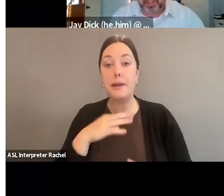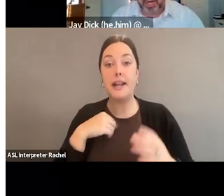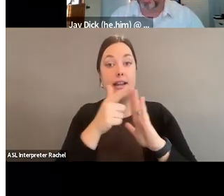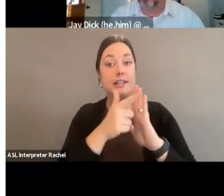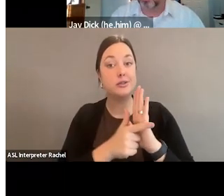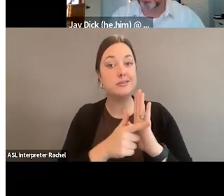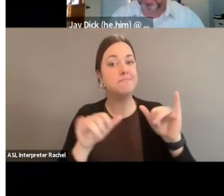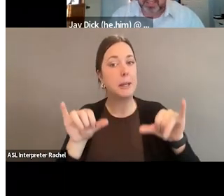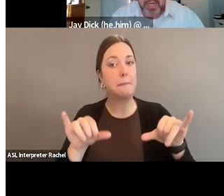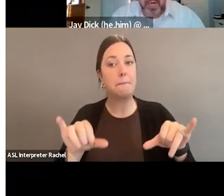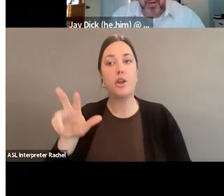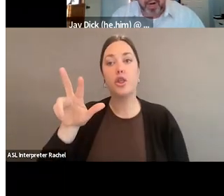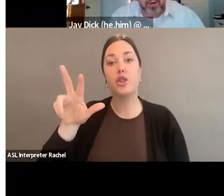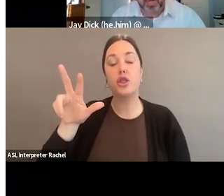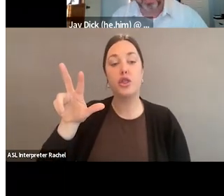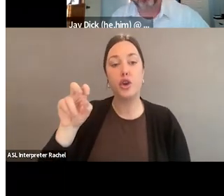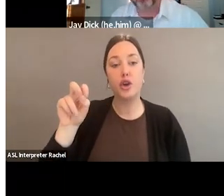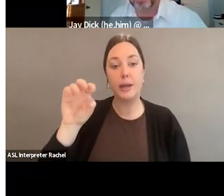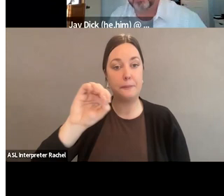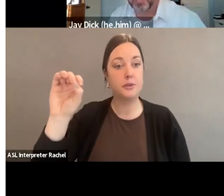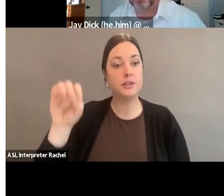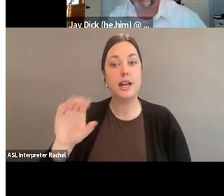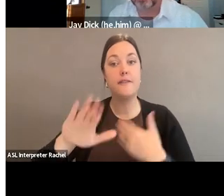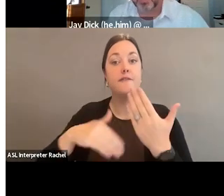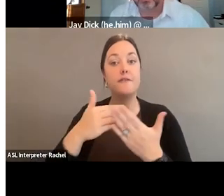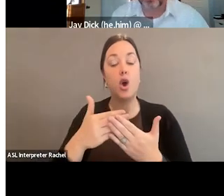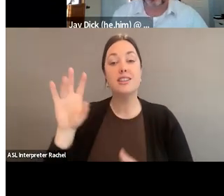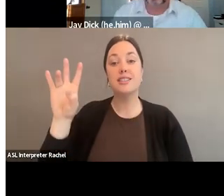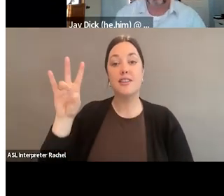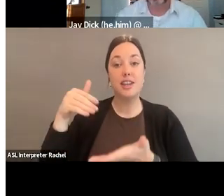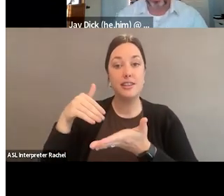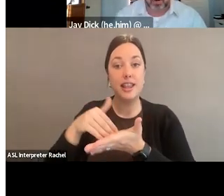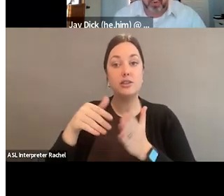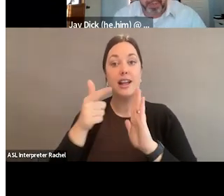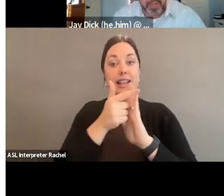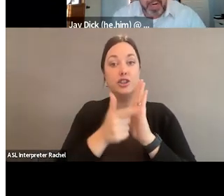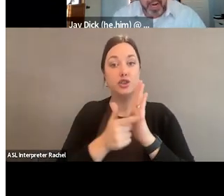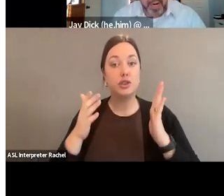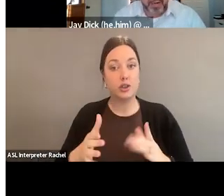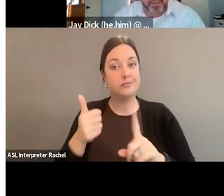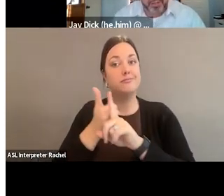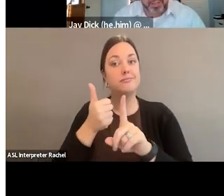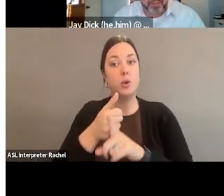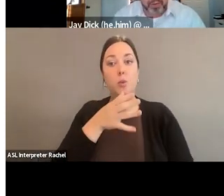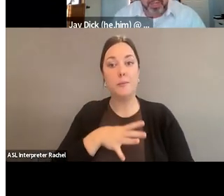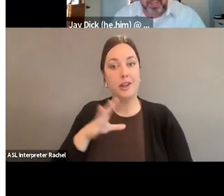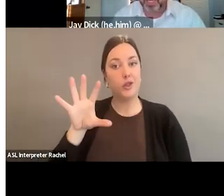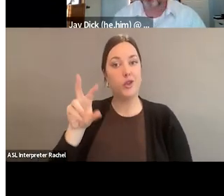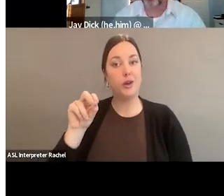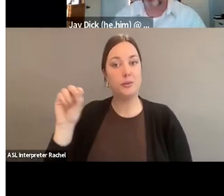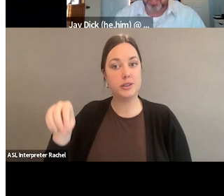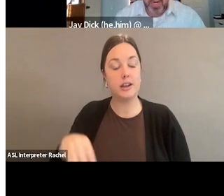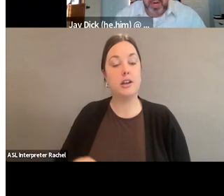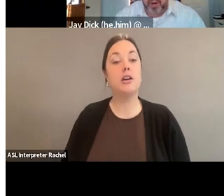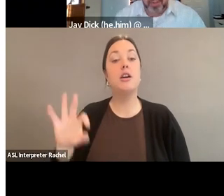with this election. About 30% of all of the 7,000 legislators are women. If you're interested in Florida and